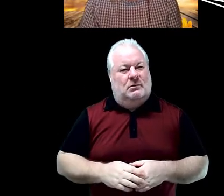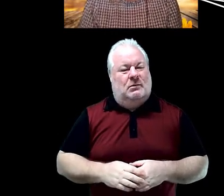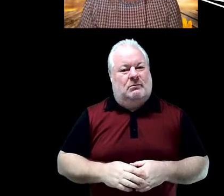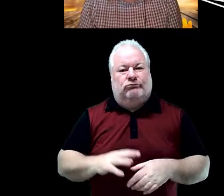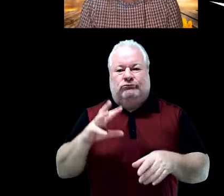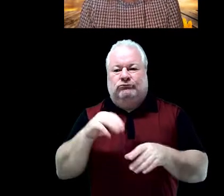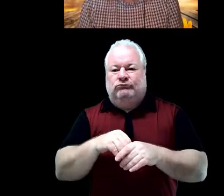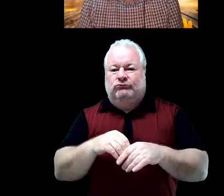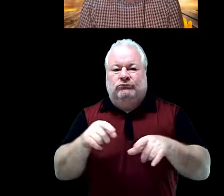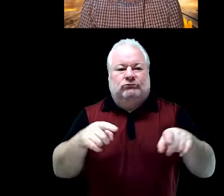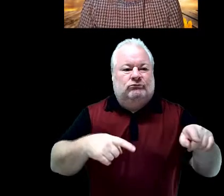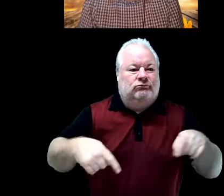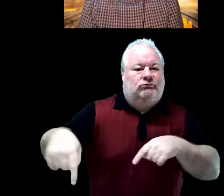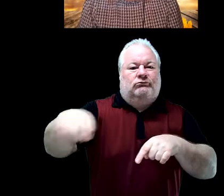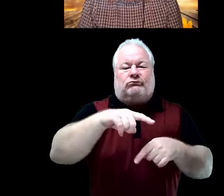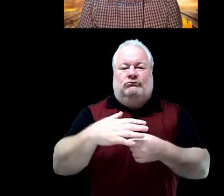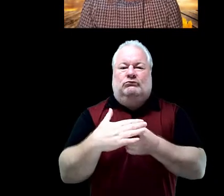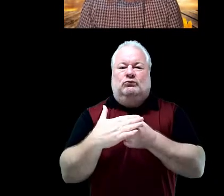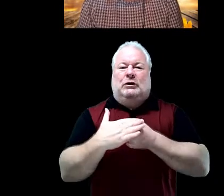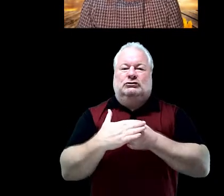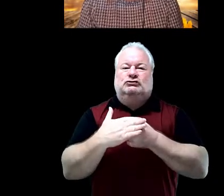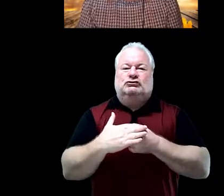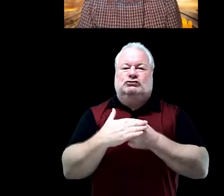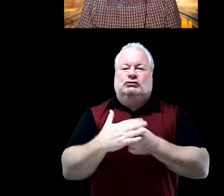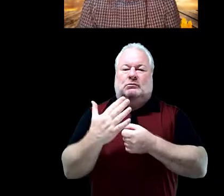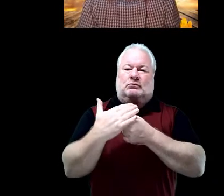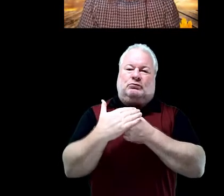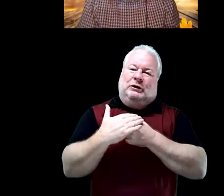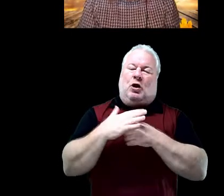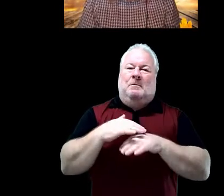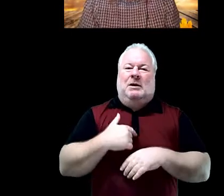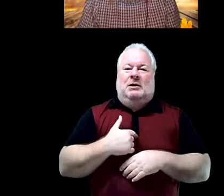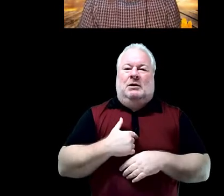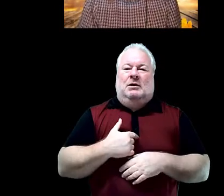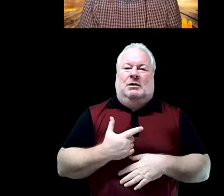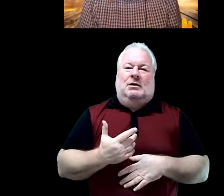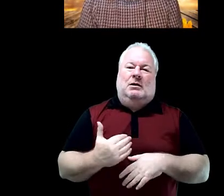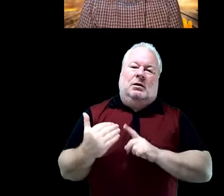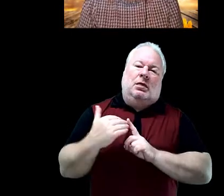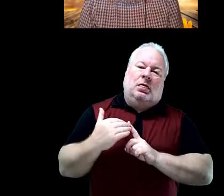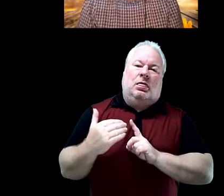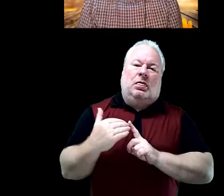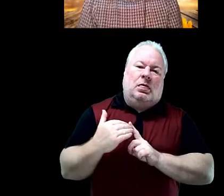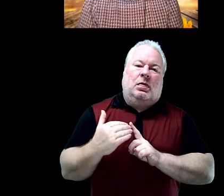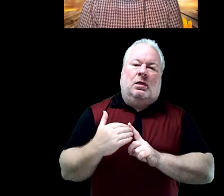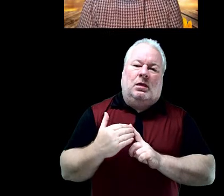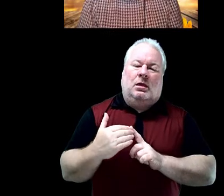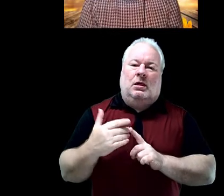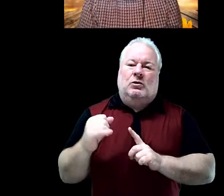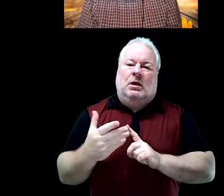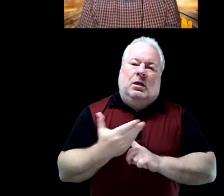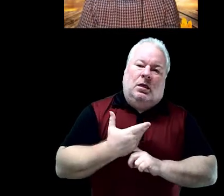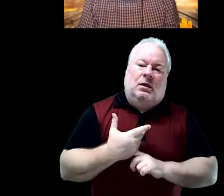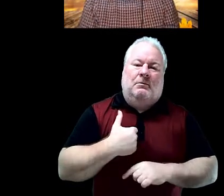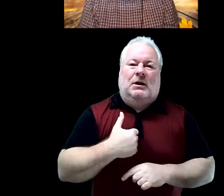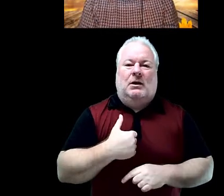of the day. It is a verb, and it means when a person or a group of people try to